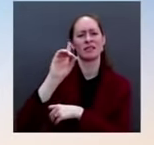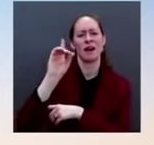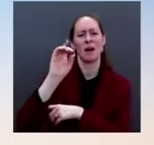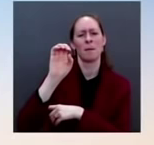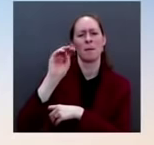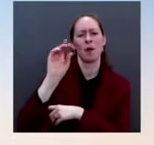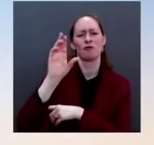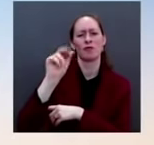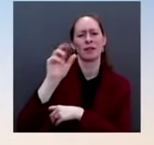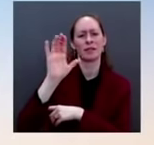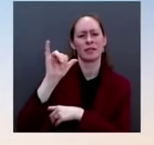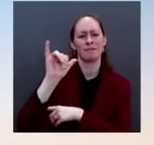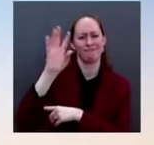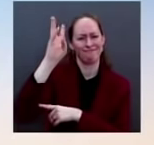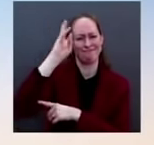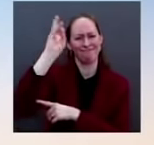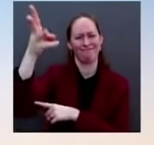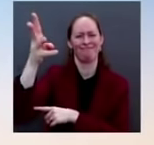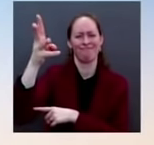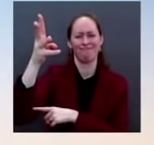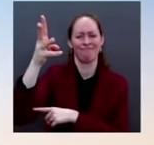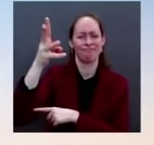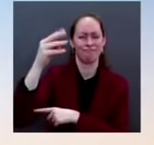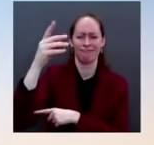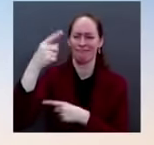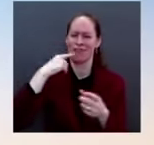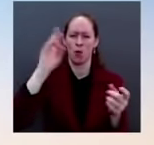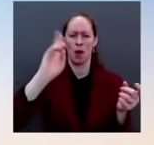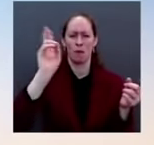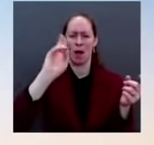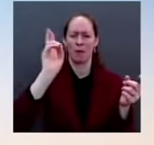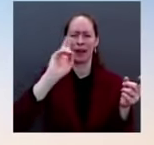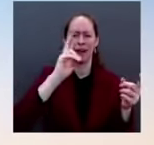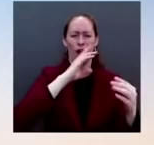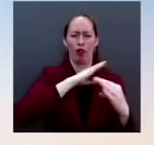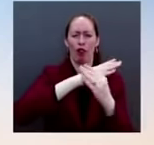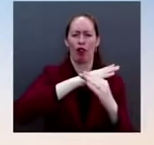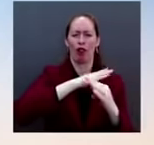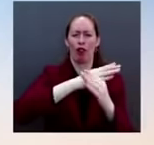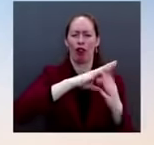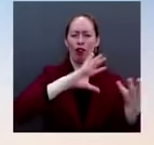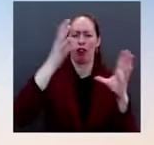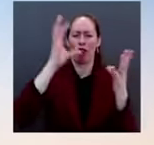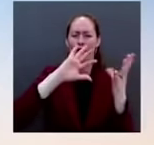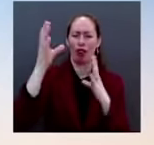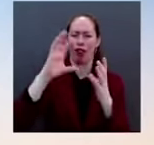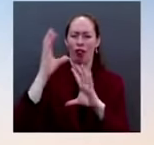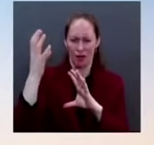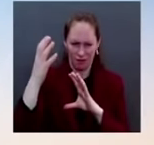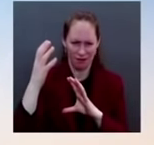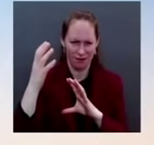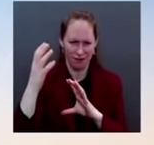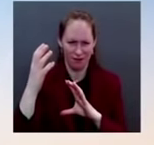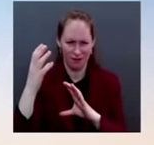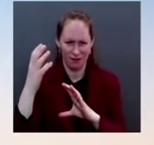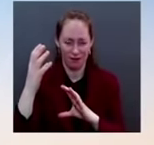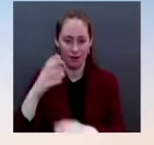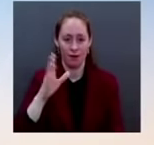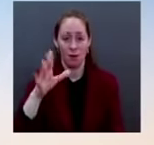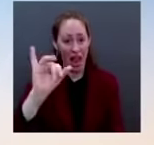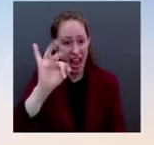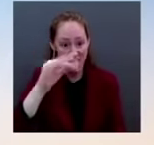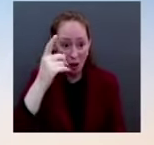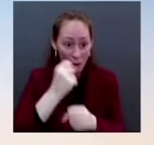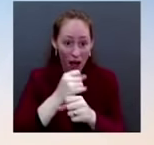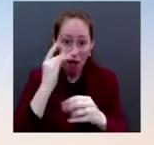make it harder to vote, you make it harder to vote. So let's just give a couple of examples. Michigan Republicans have been replacing members of county boards of